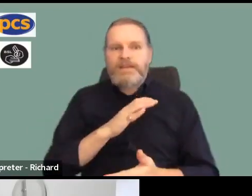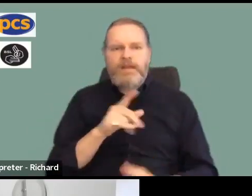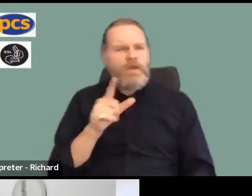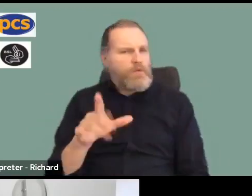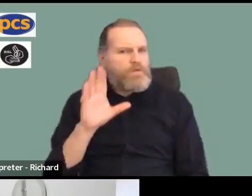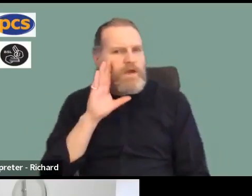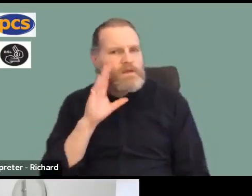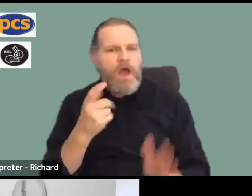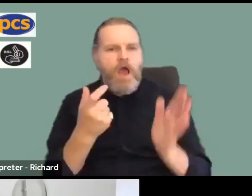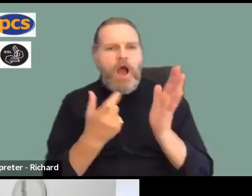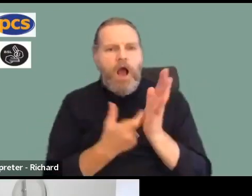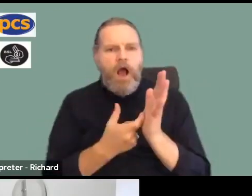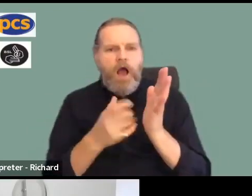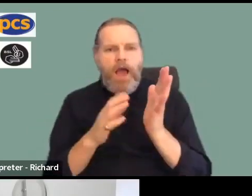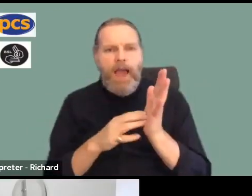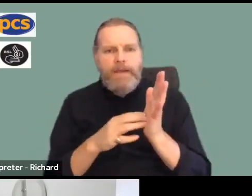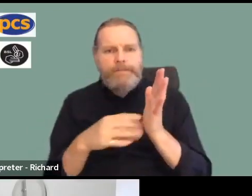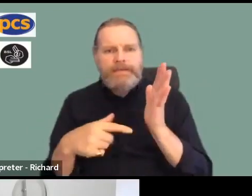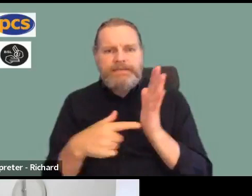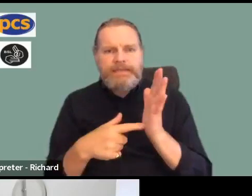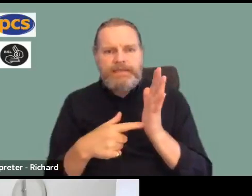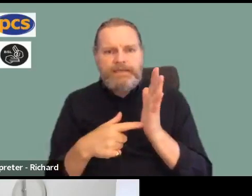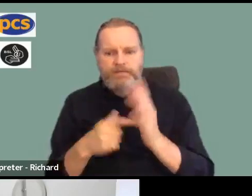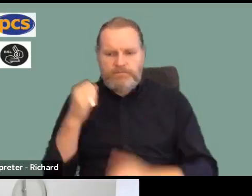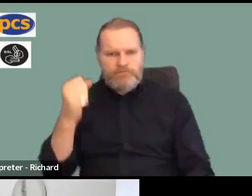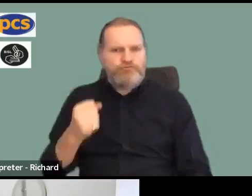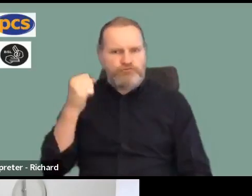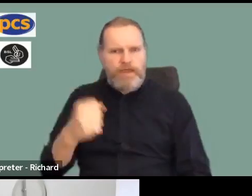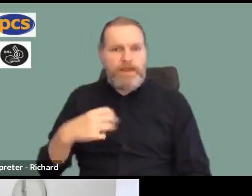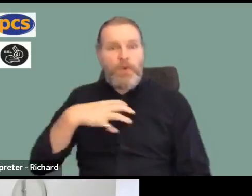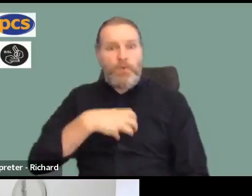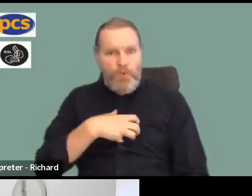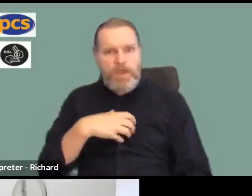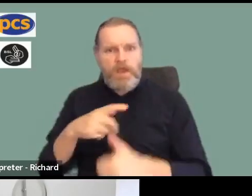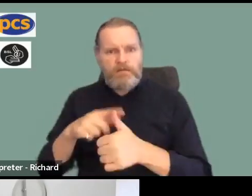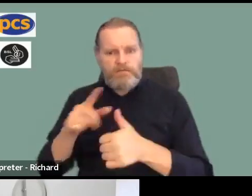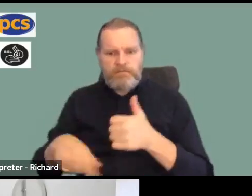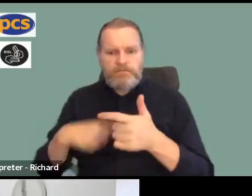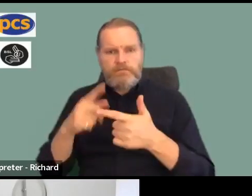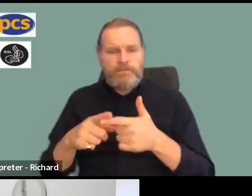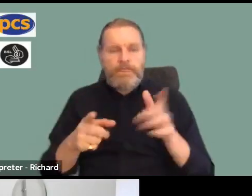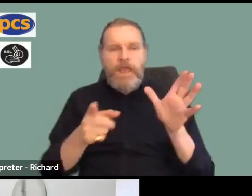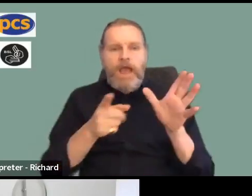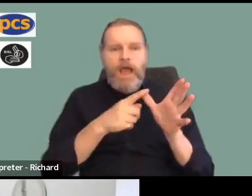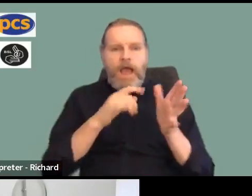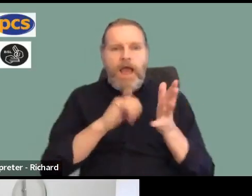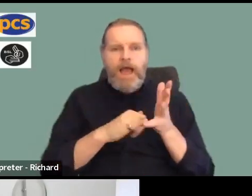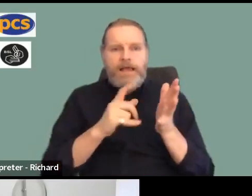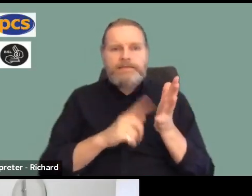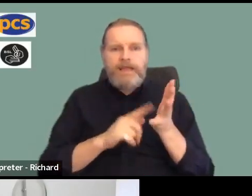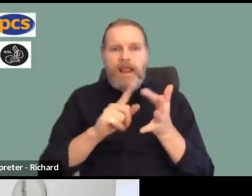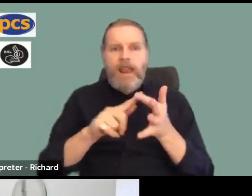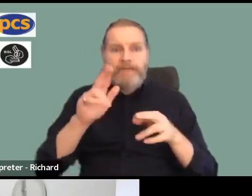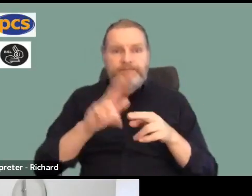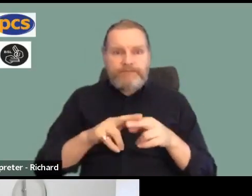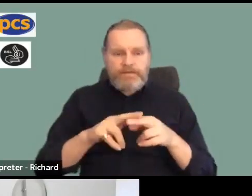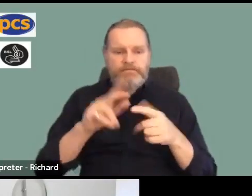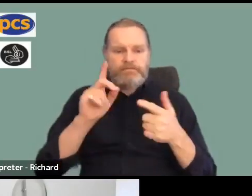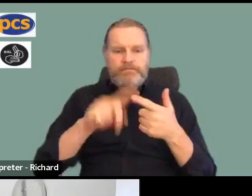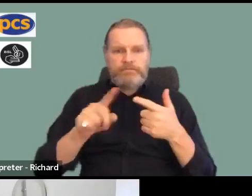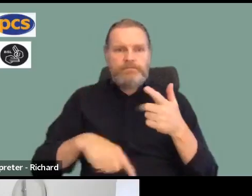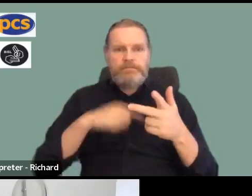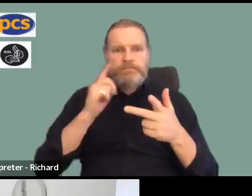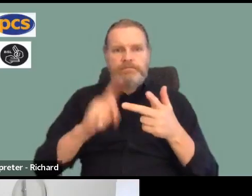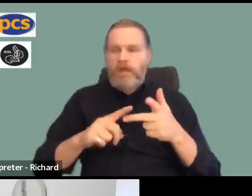have taken industrial action and got massive media coverage, the train drivers union as left, the communication workers union both with the